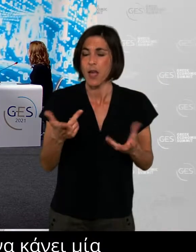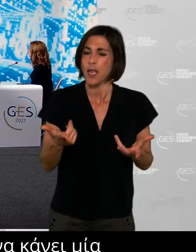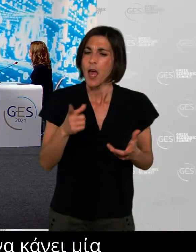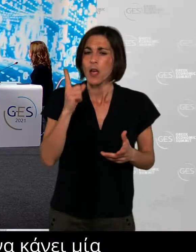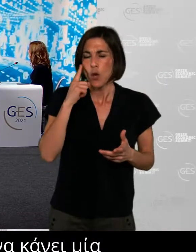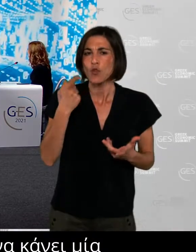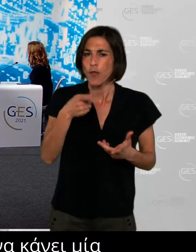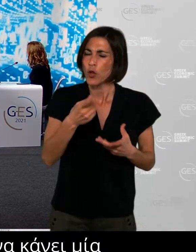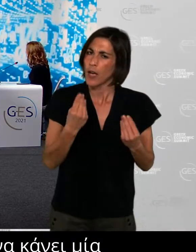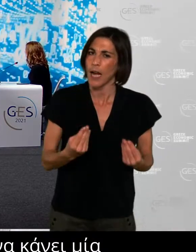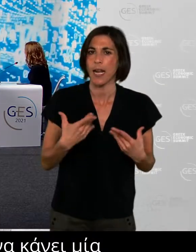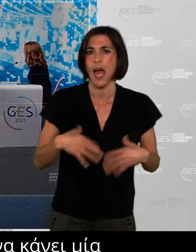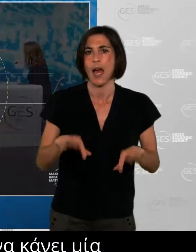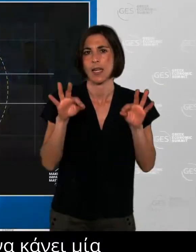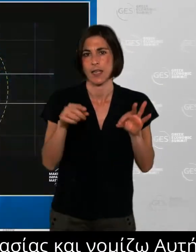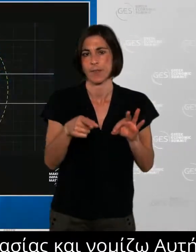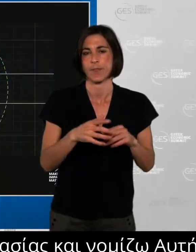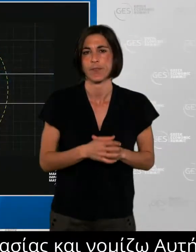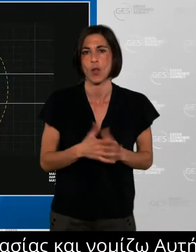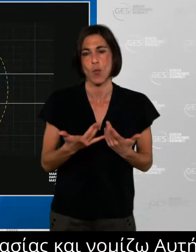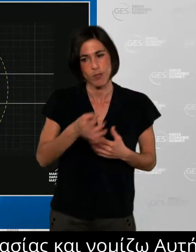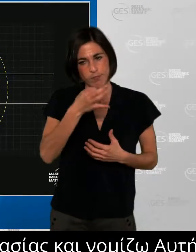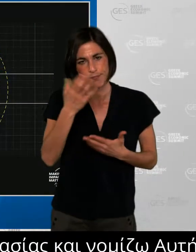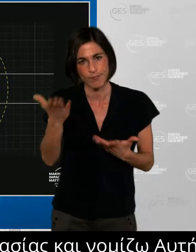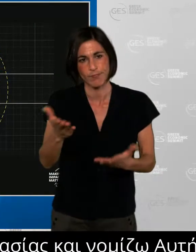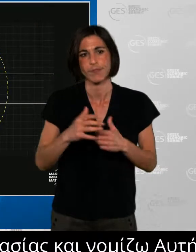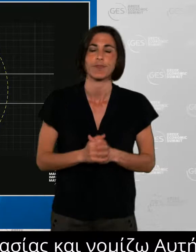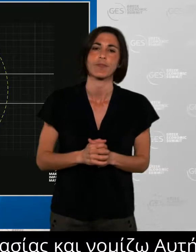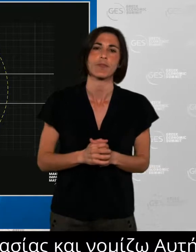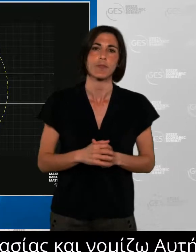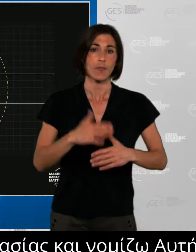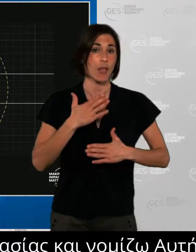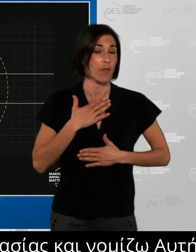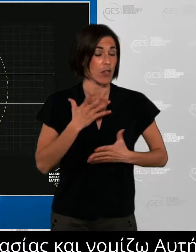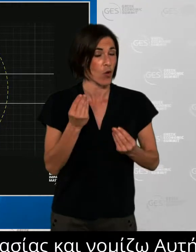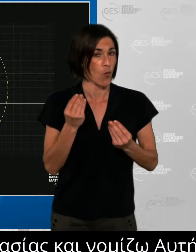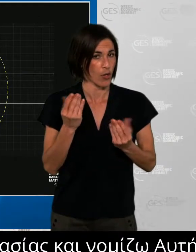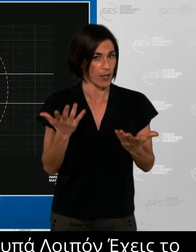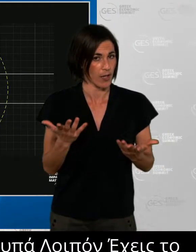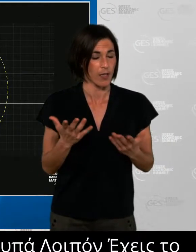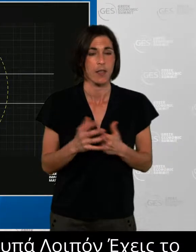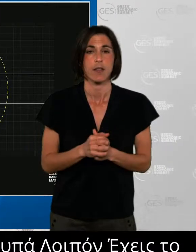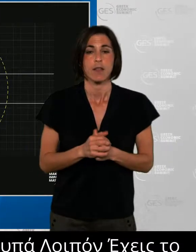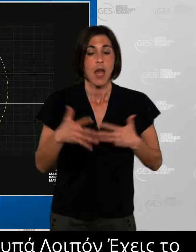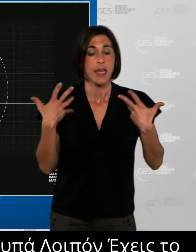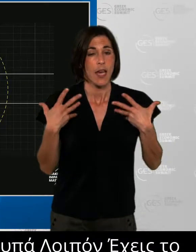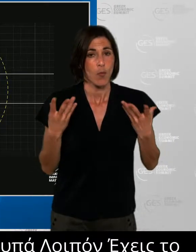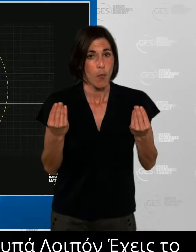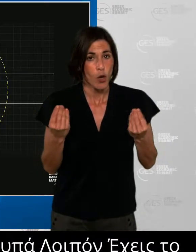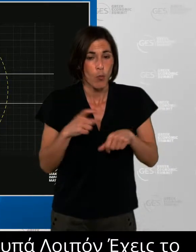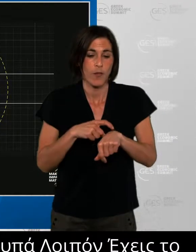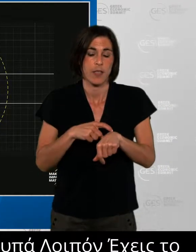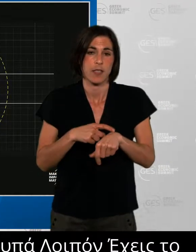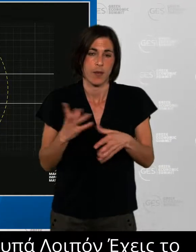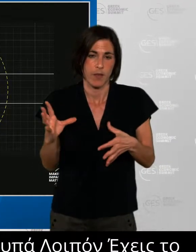So Stephen, the floor is yours. Thank you everyone. Very excited to be here. Very excited to be talking about this. Deloitte